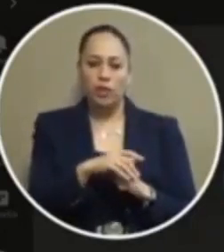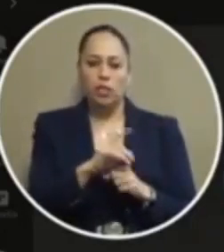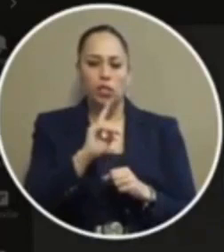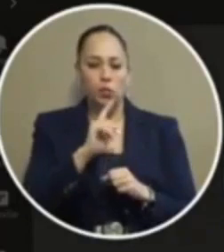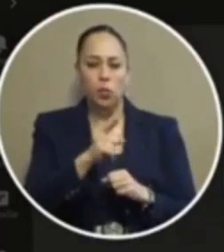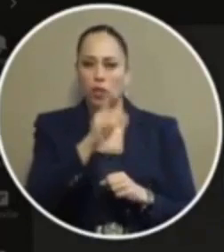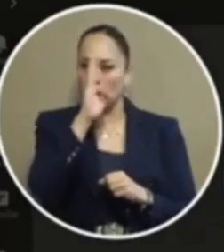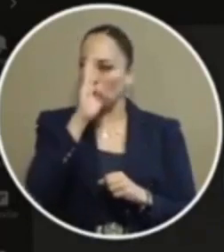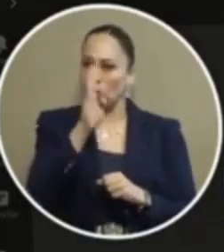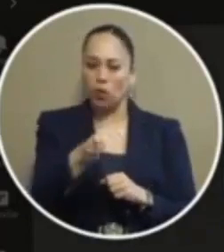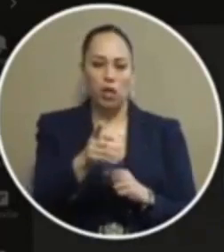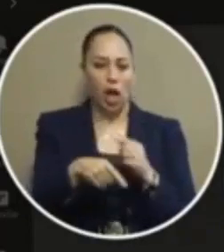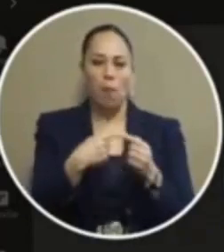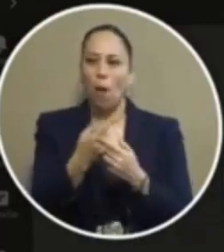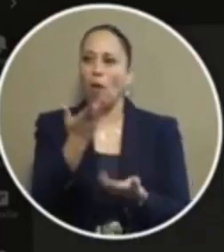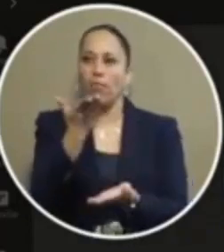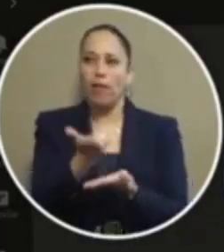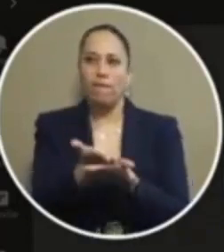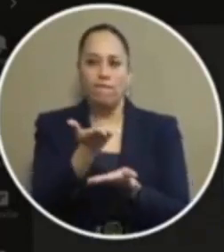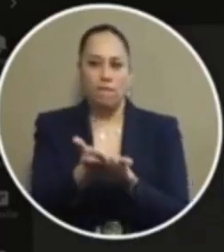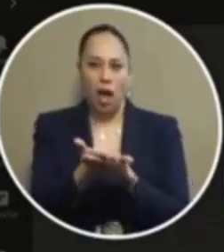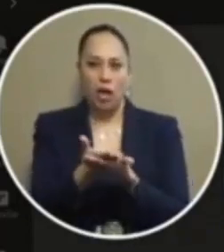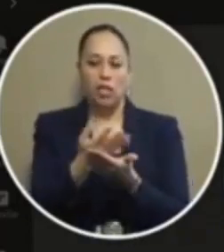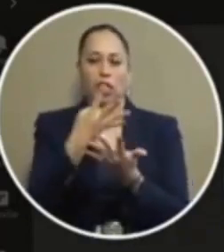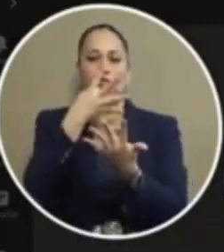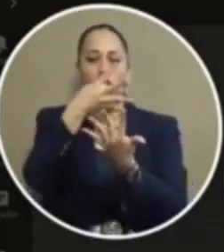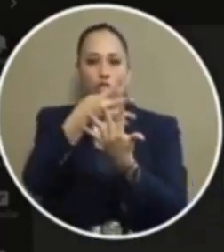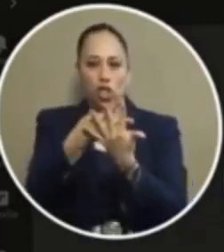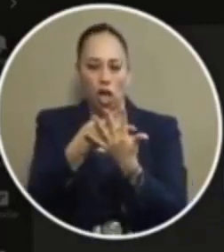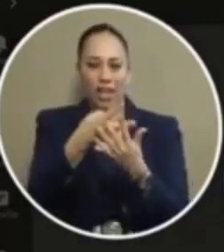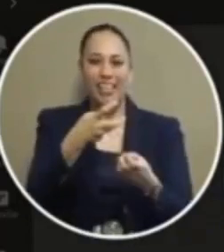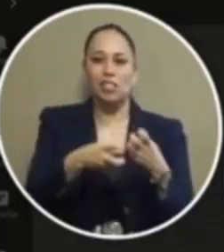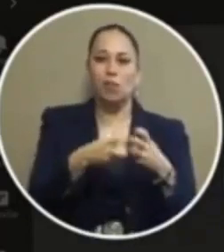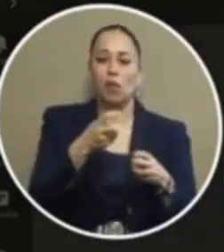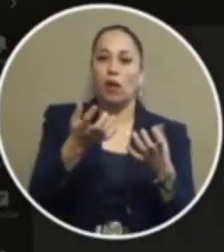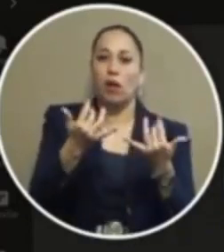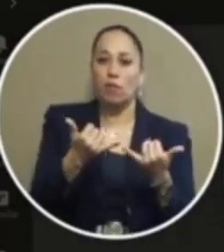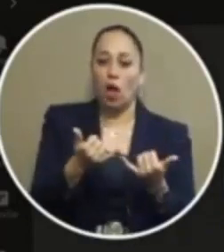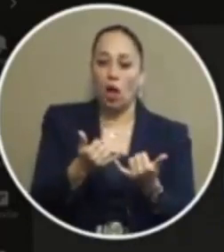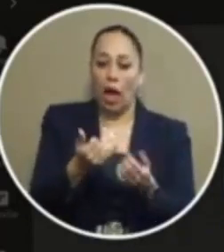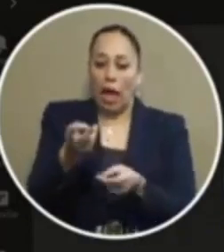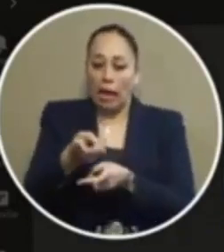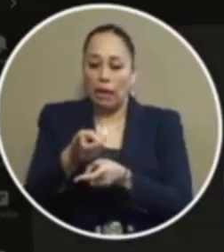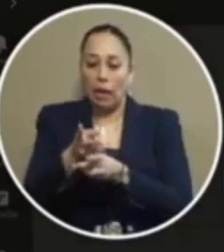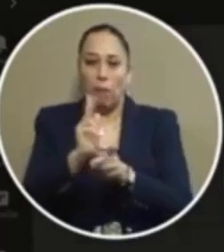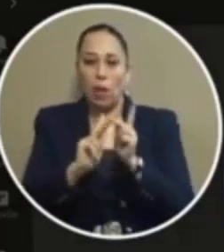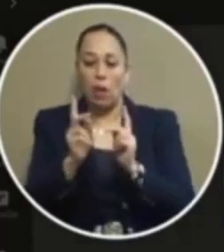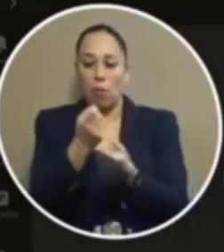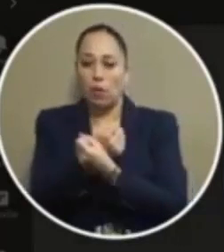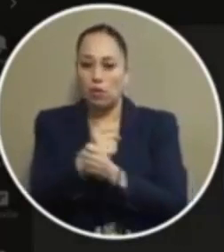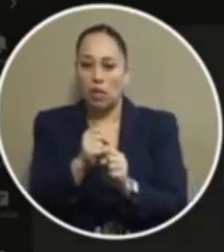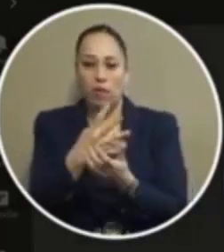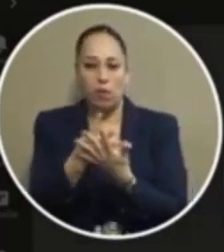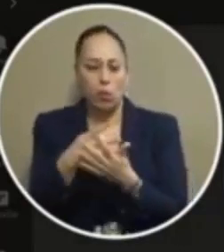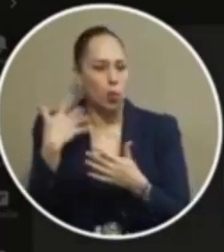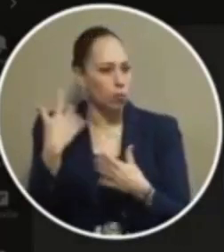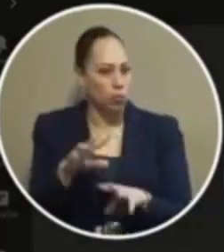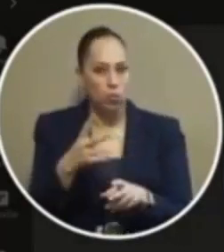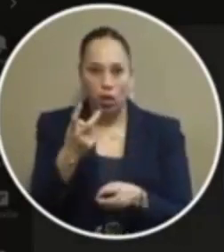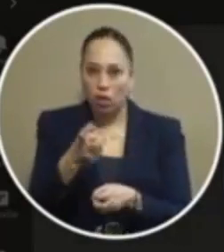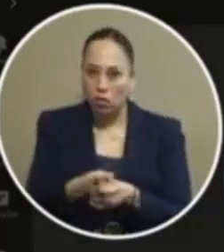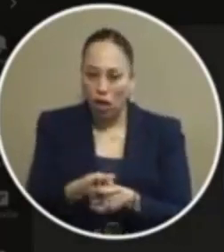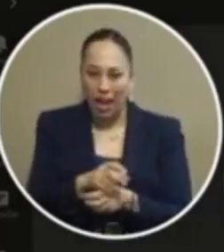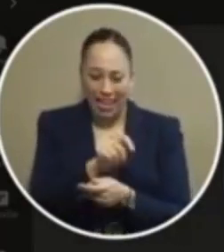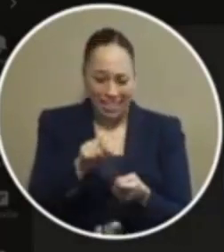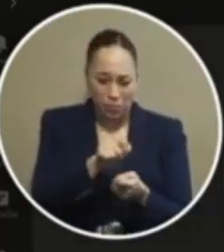very direct about the fact that the jail is an issue right now keeping people safe in the jail is an issue right now and he has